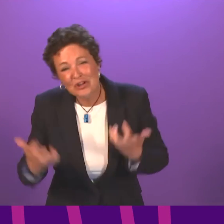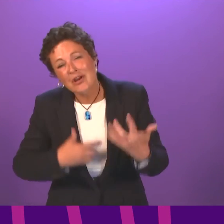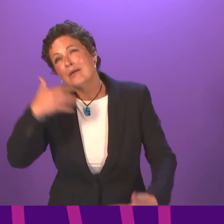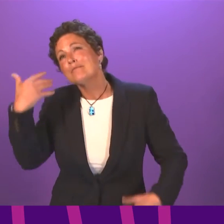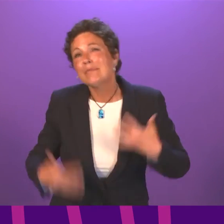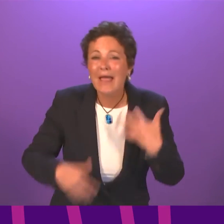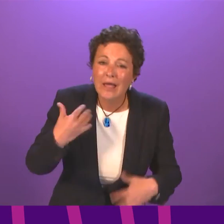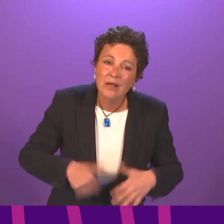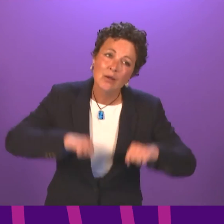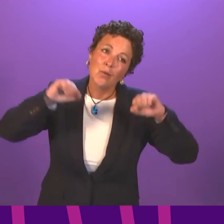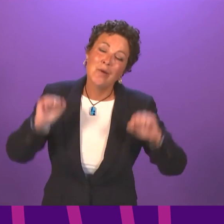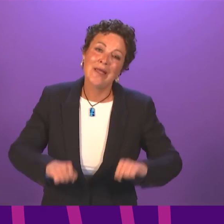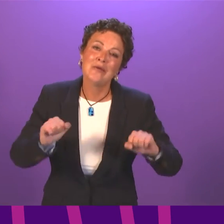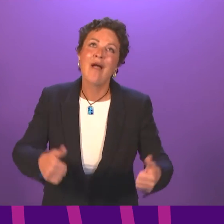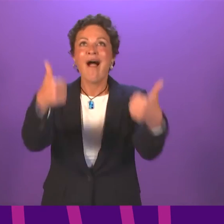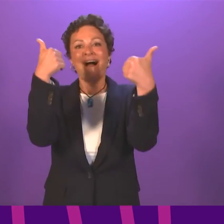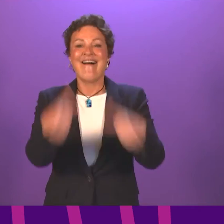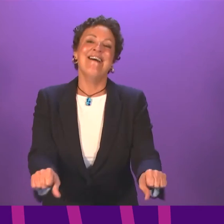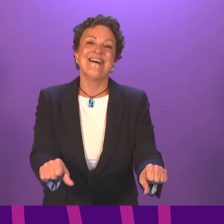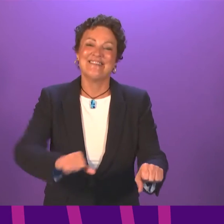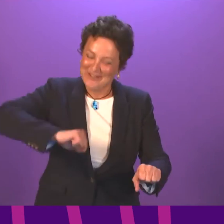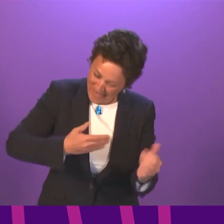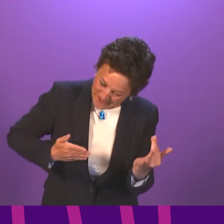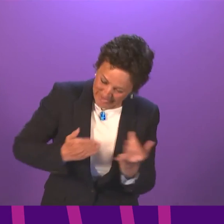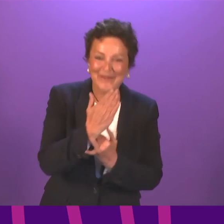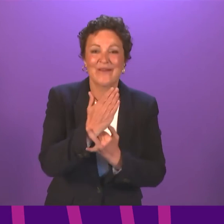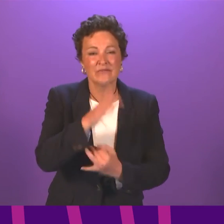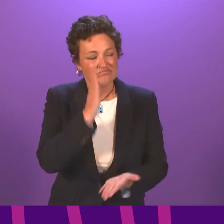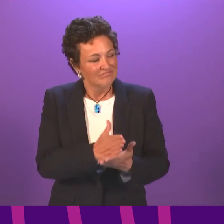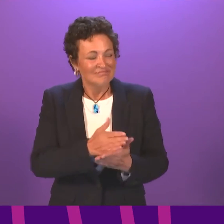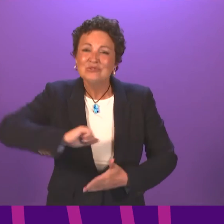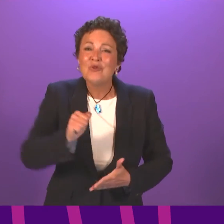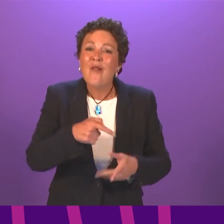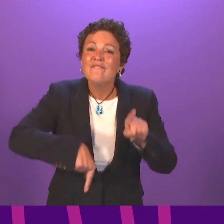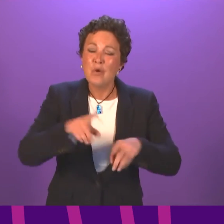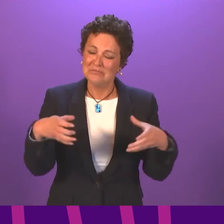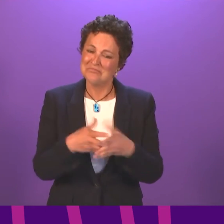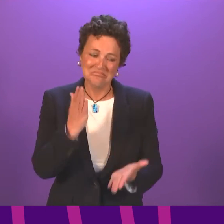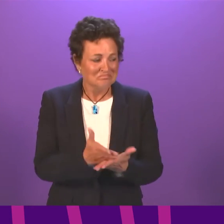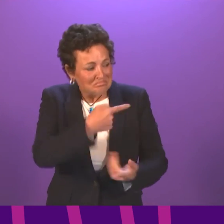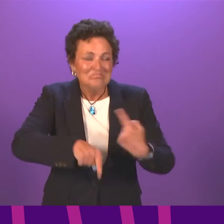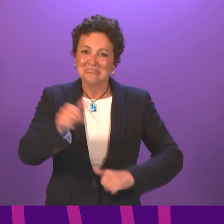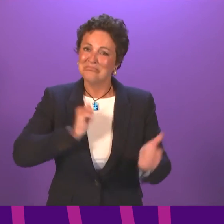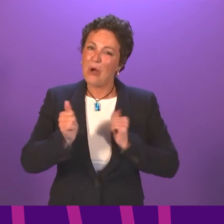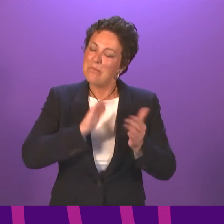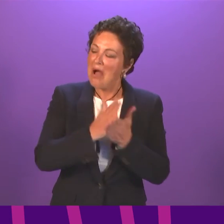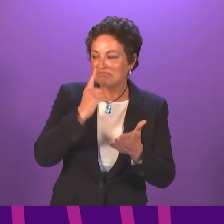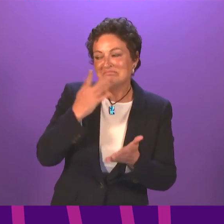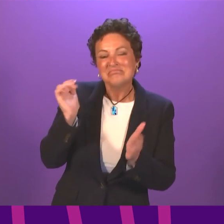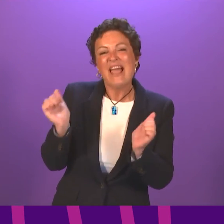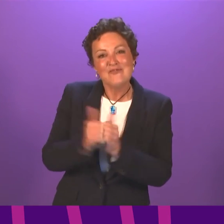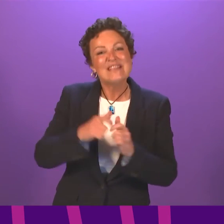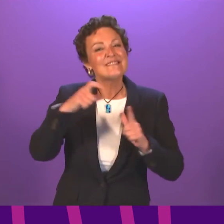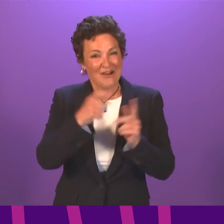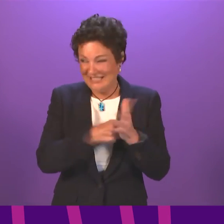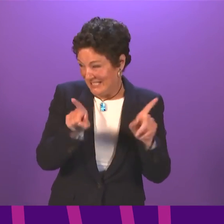standing on the sidelines will come to an end. The team has done us proud already, but to echo Douglas Ross and I am sure everybody